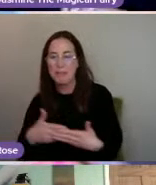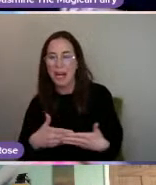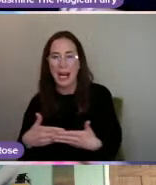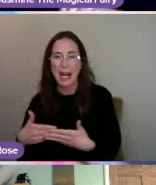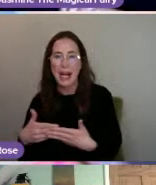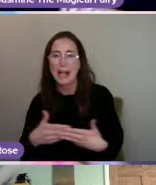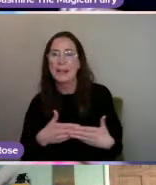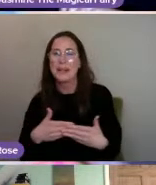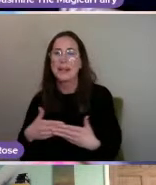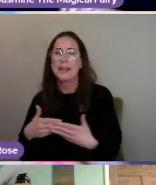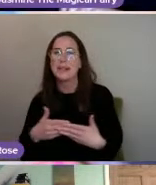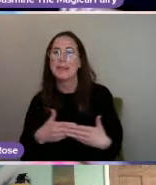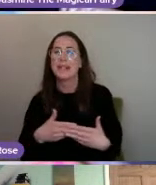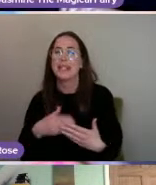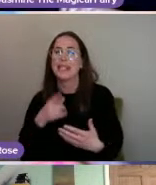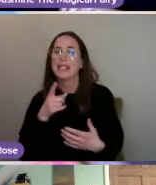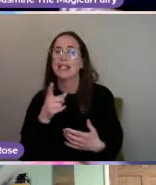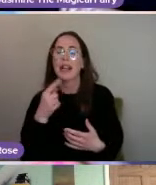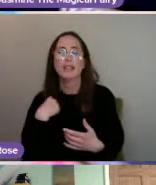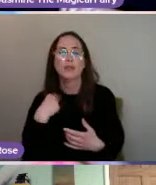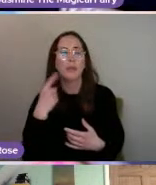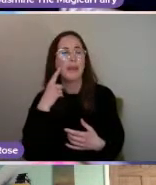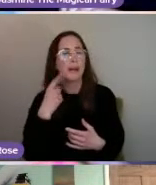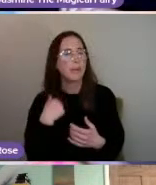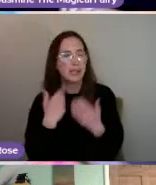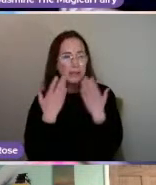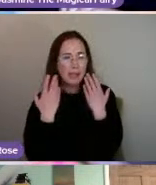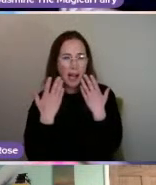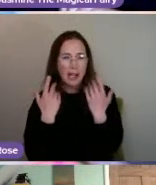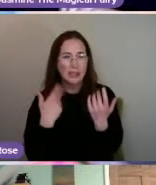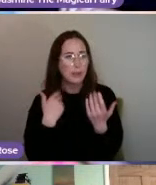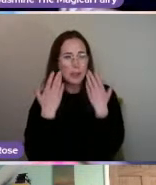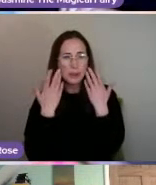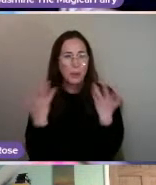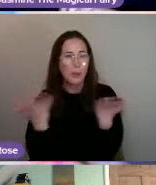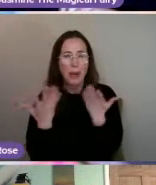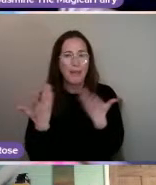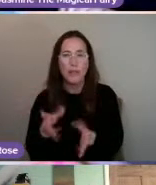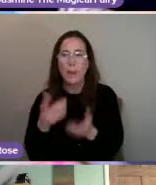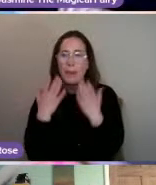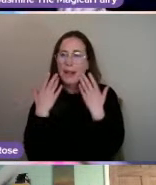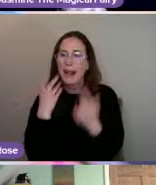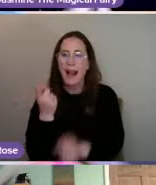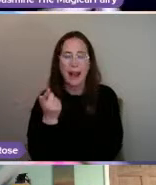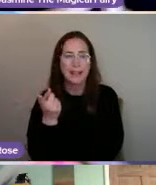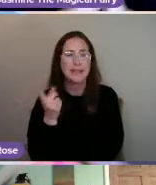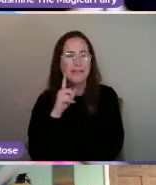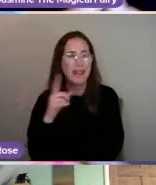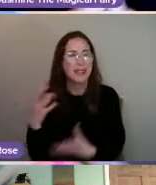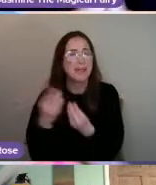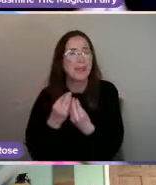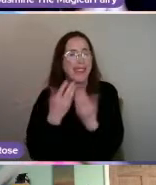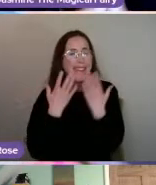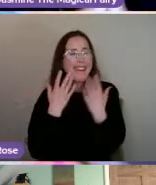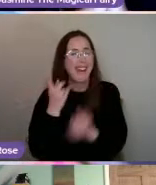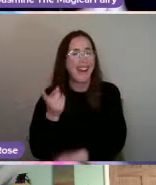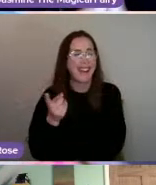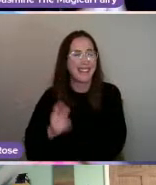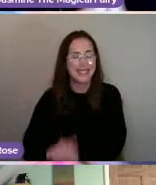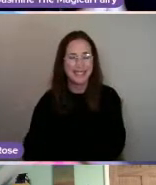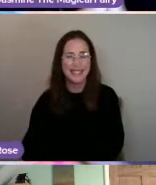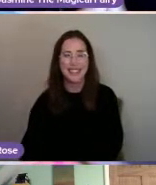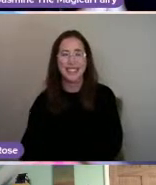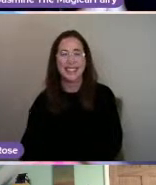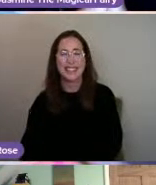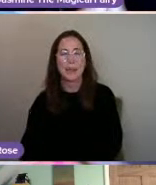when I'm – I've got – I don't think we had a cat. So, I don't know where the cat came from, but the little cat. And